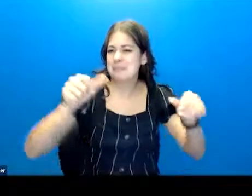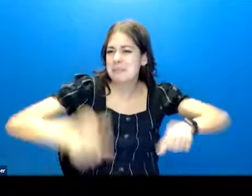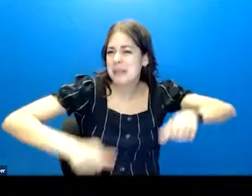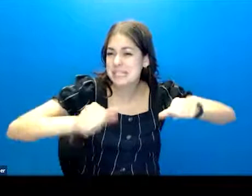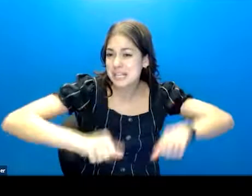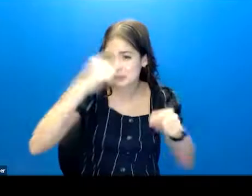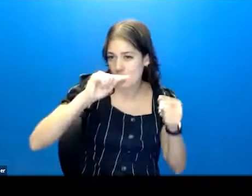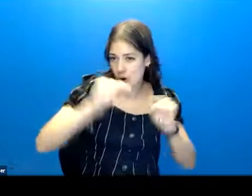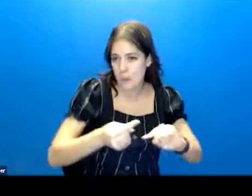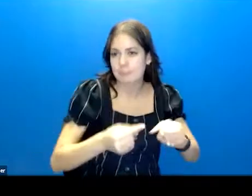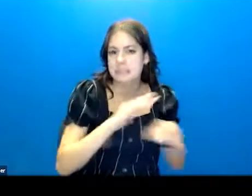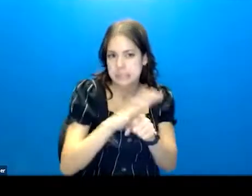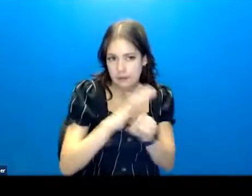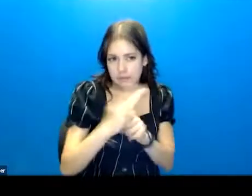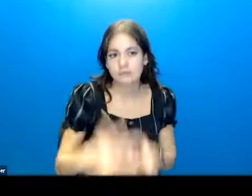potential.